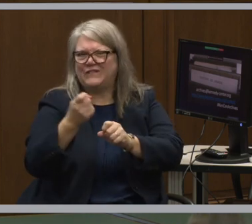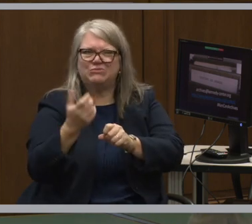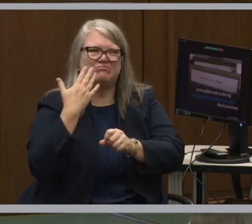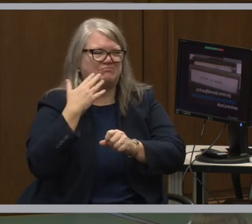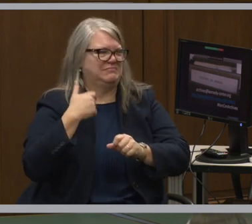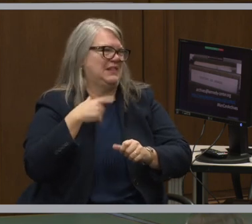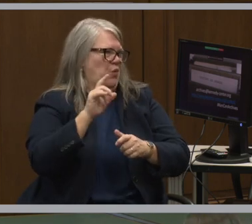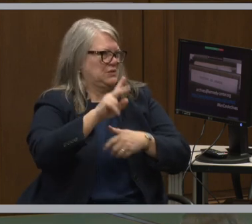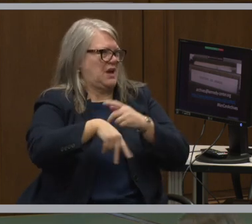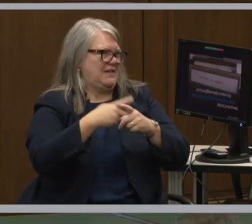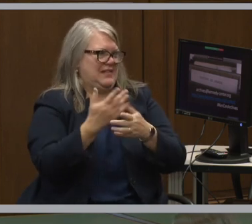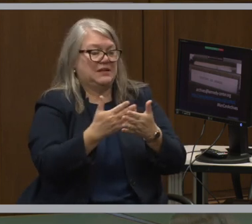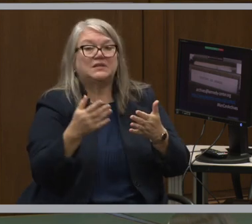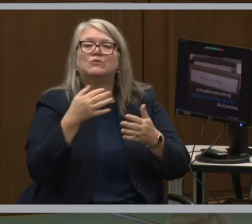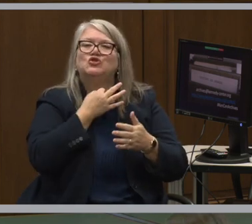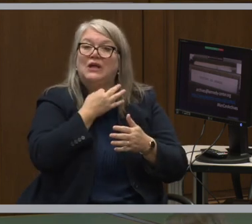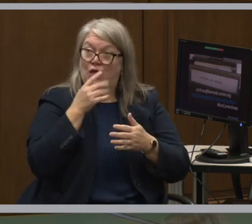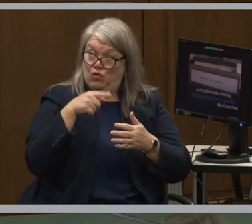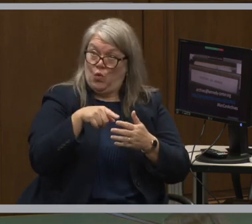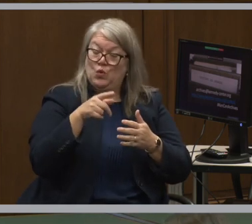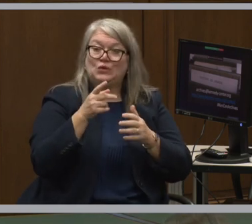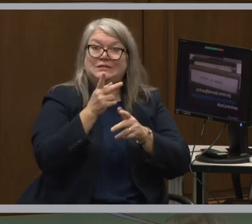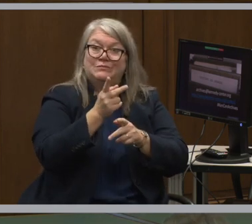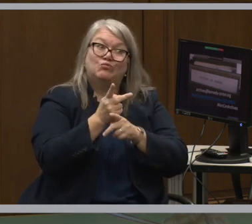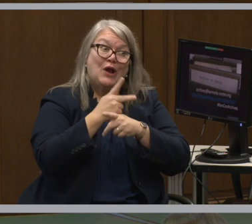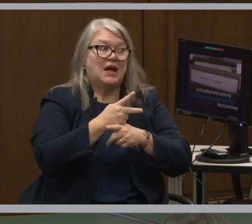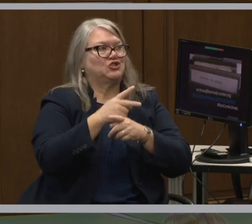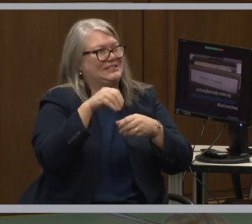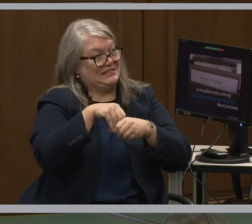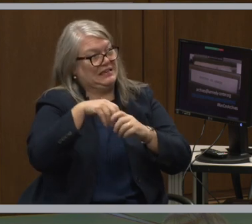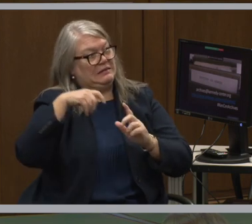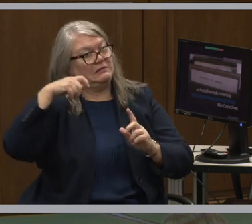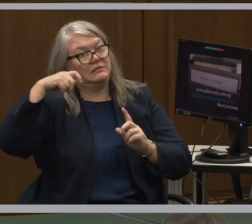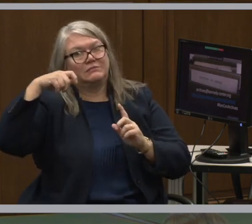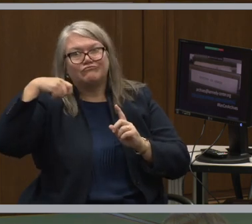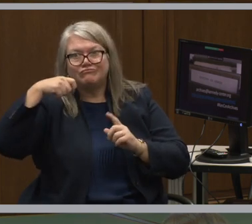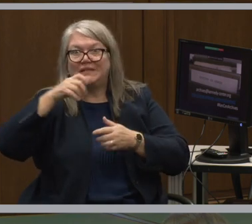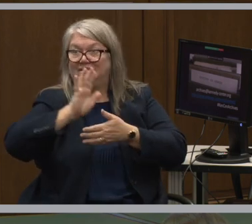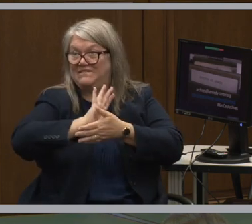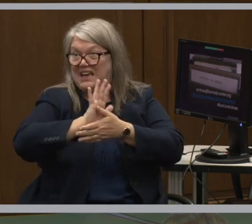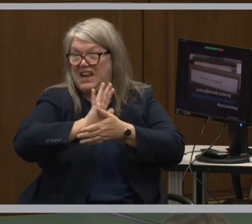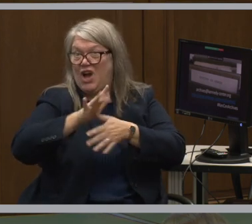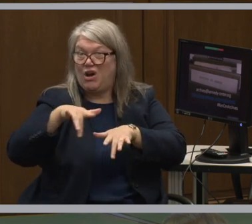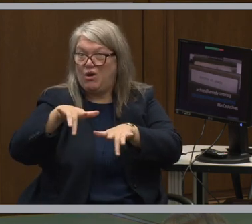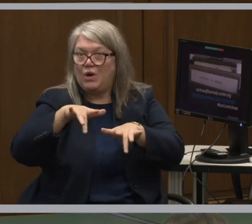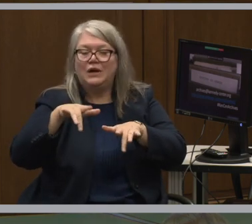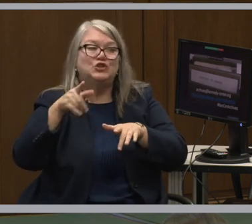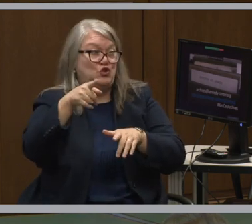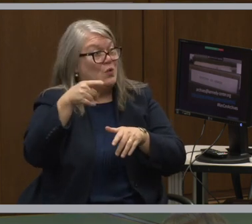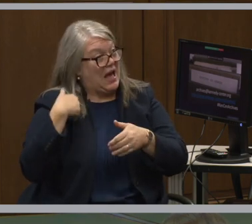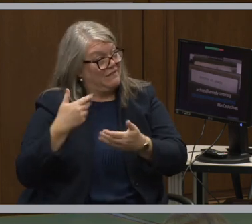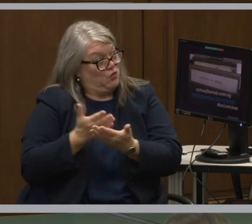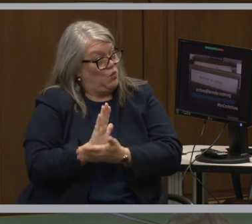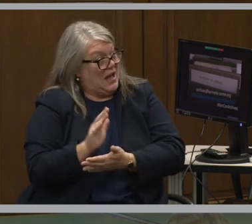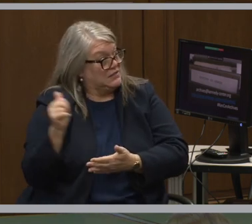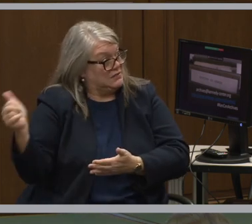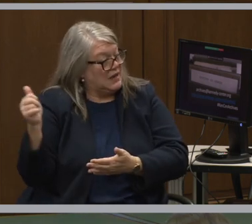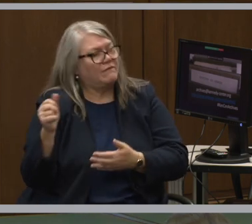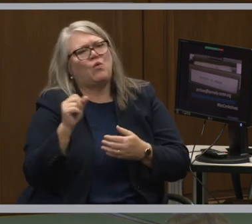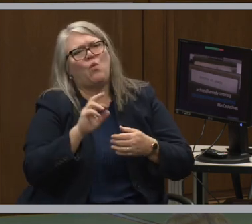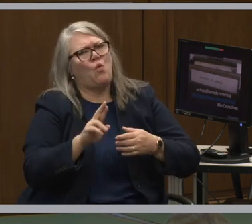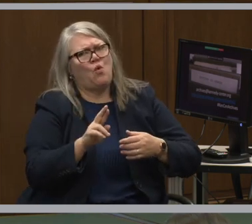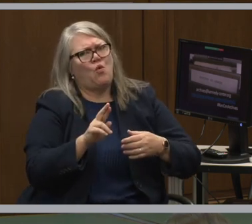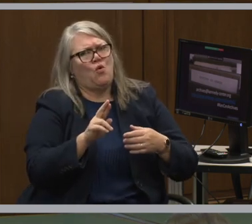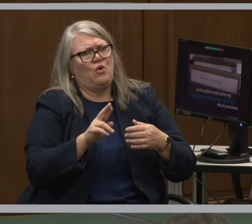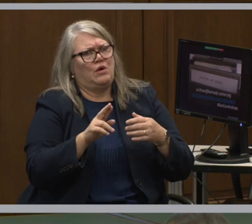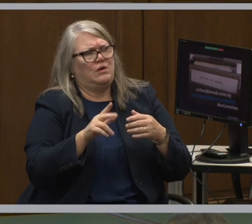are those productions on video, do you guys have the rights? Do you have those? Or is